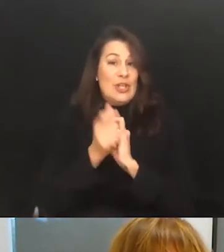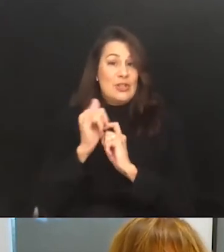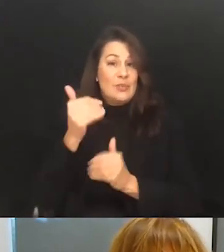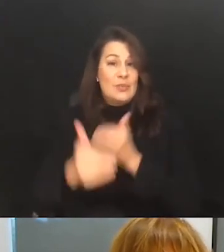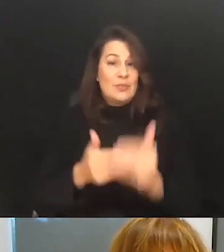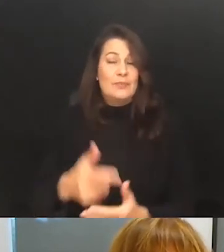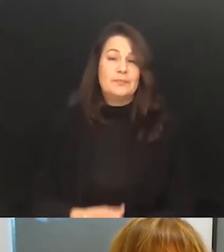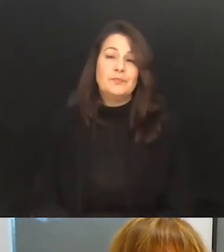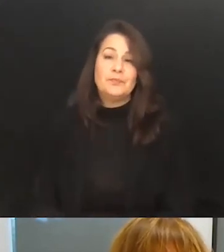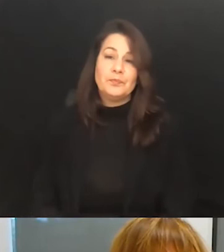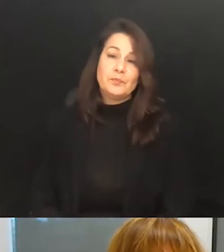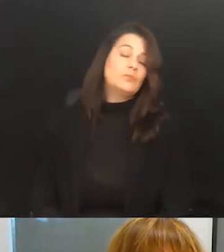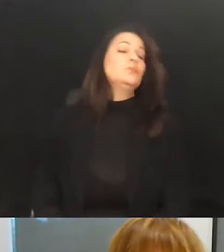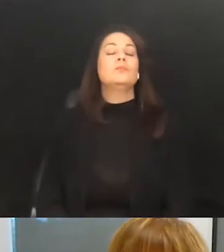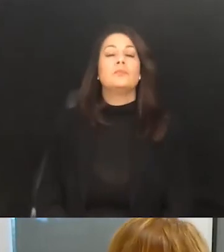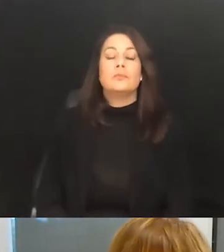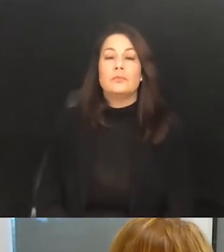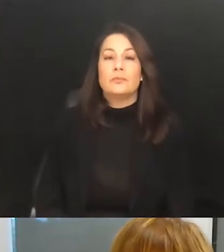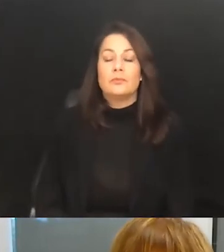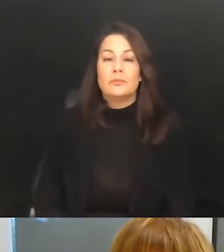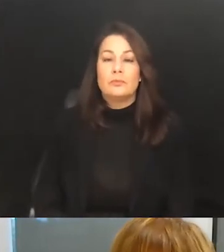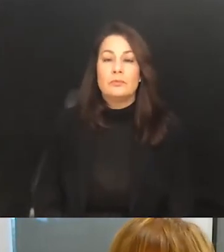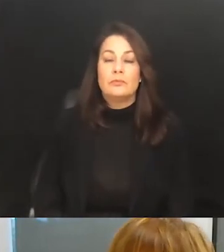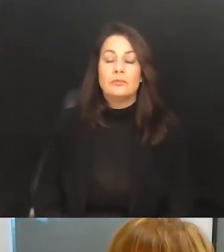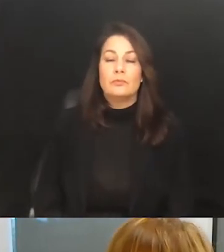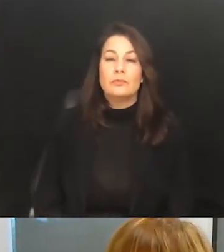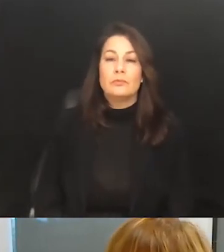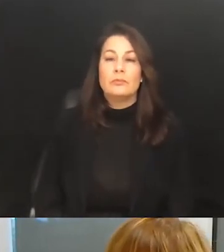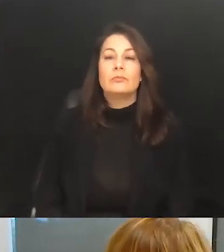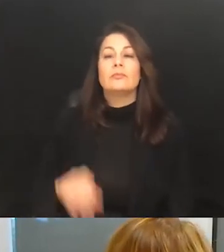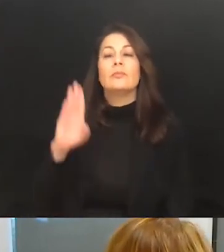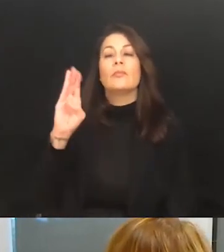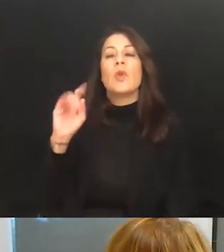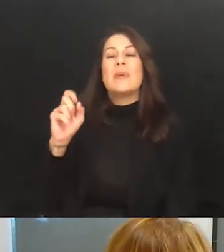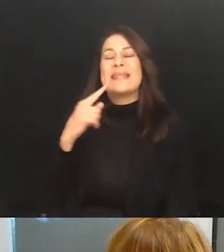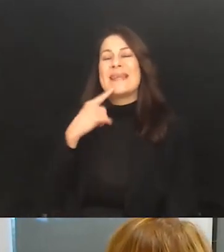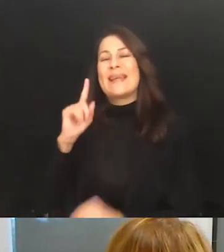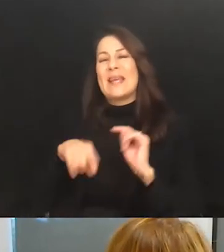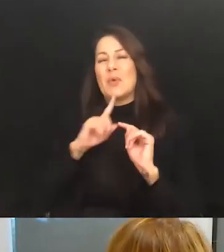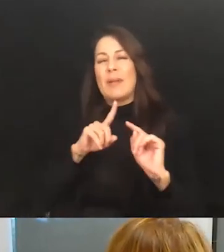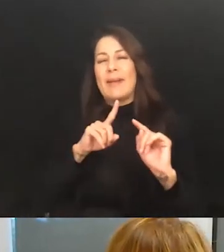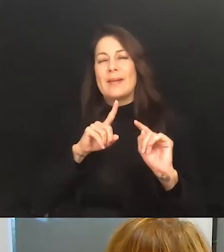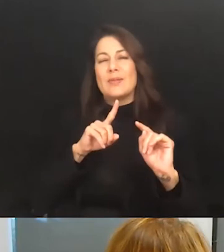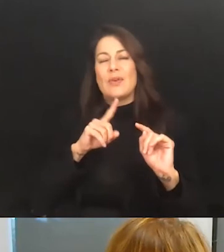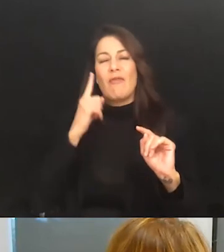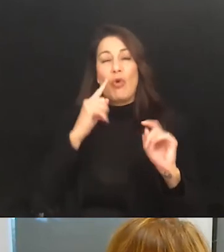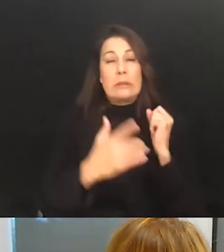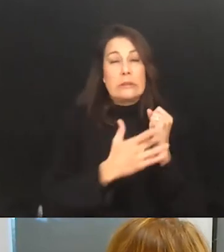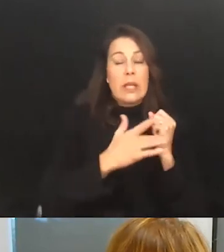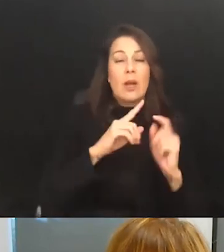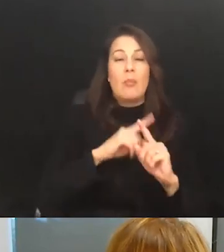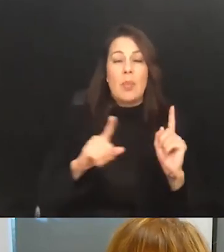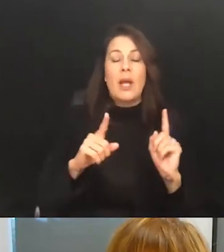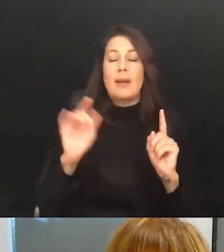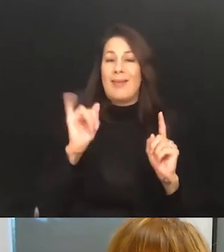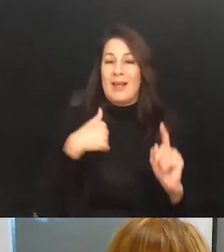people with hearing impairments? Yeah, I, um, I can't really answer it in terms of a technical solution, but I think it goes back to all the stuff that